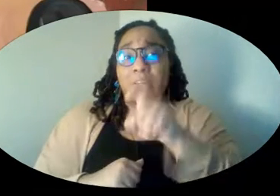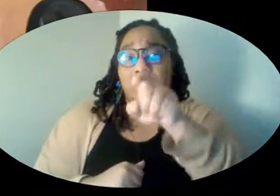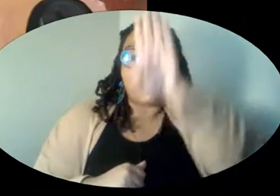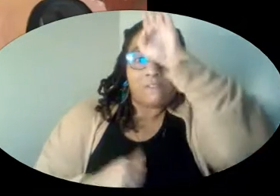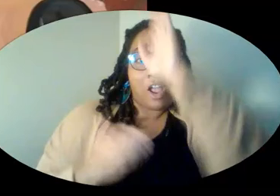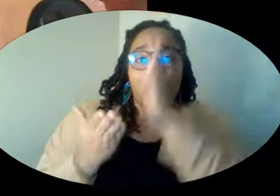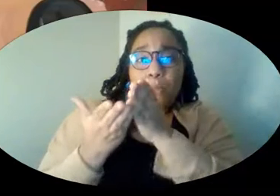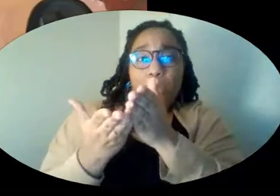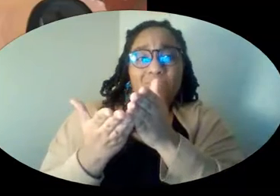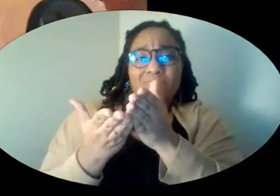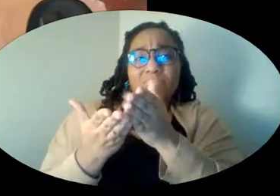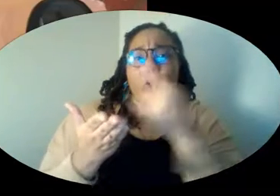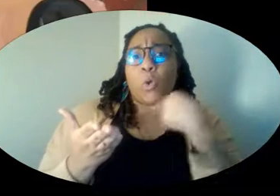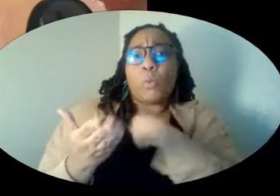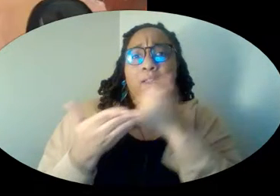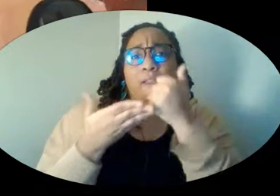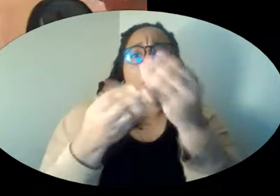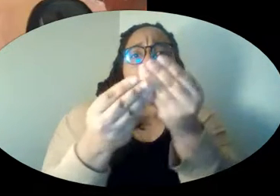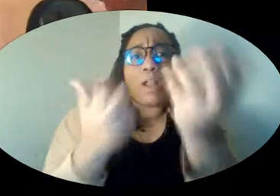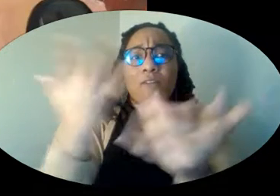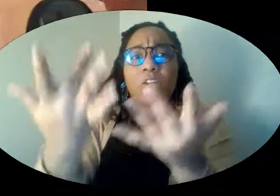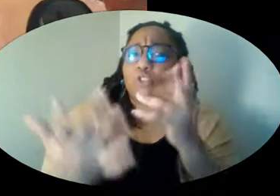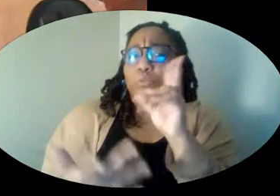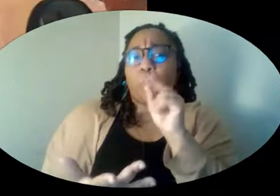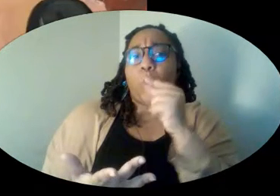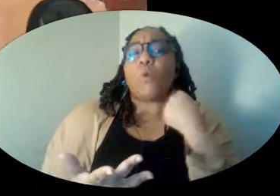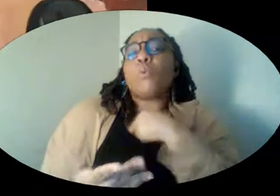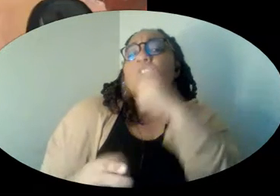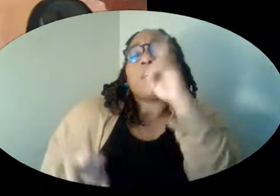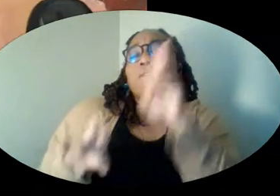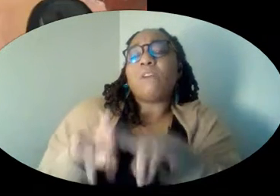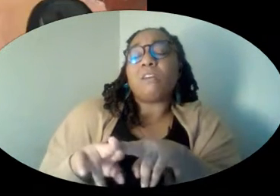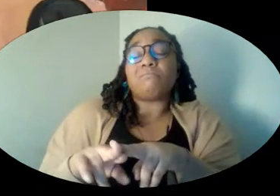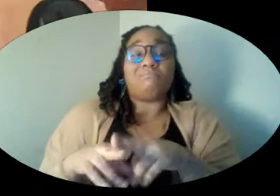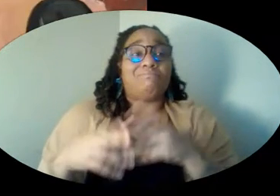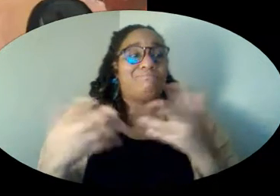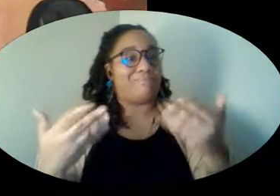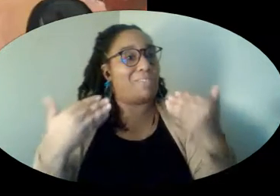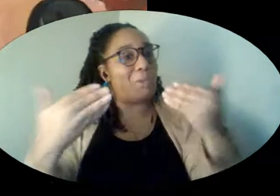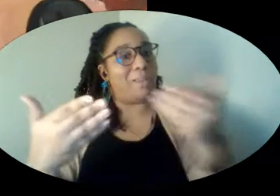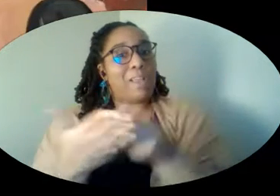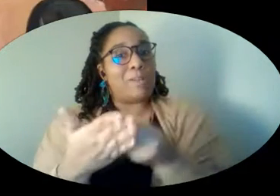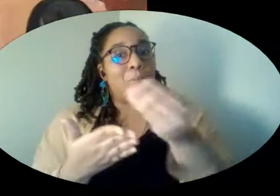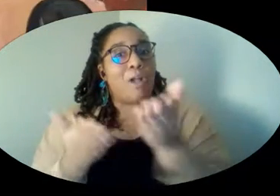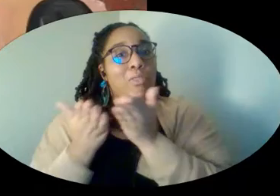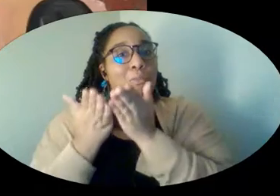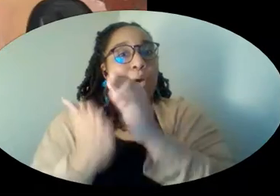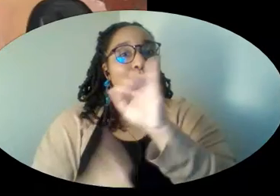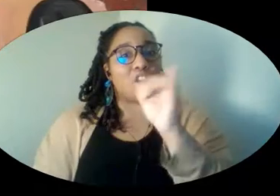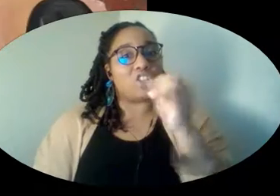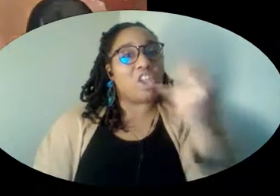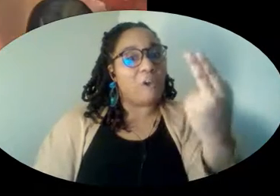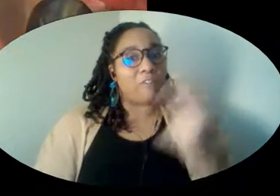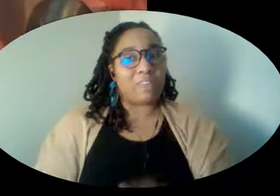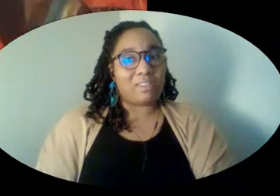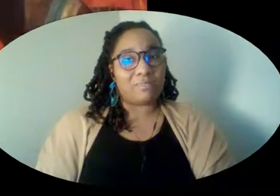save the Harvey. Let's buy her. Everyone needs a fireboat. We won't put out fires. We'll just have fun. And they did.